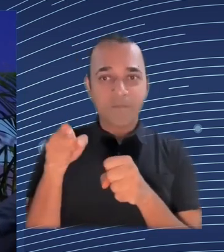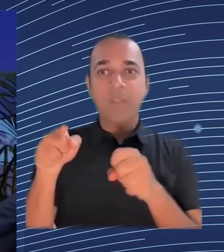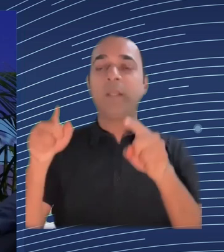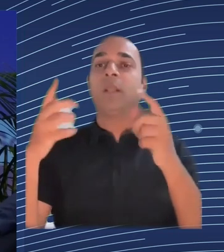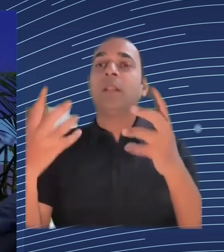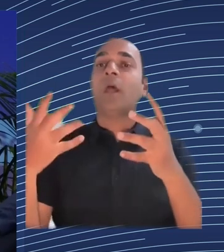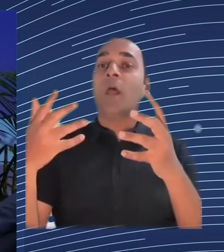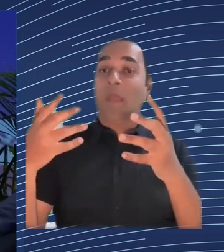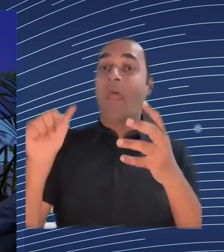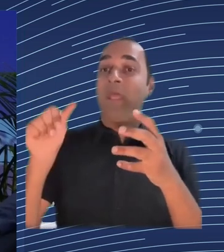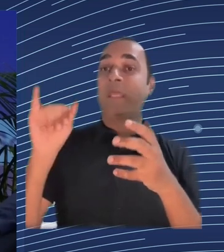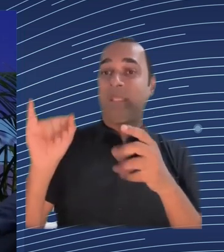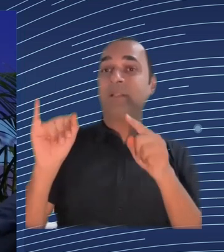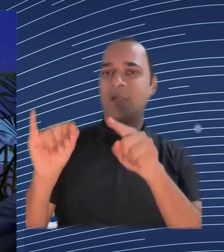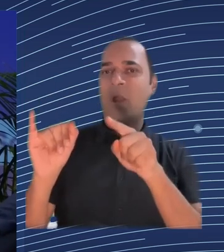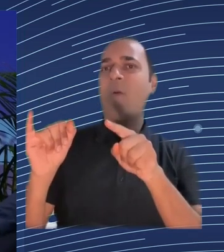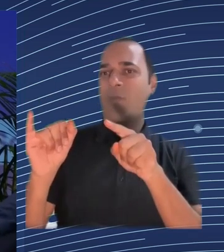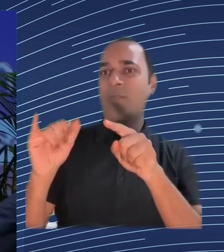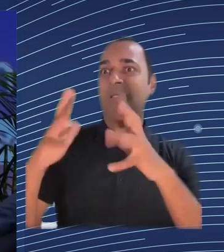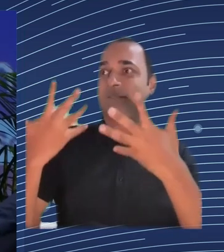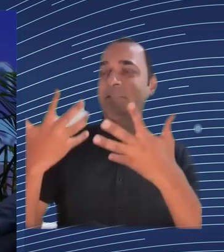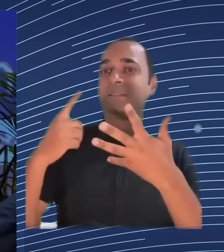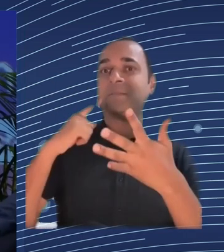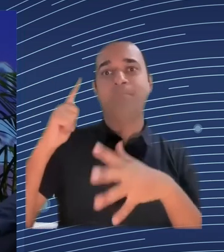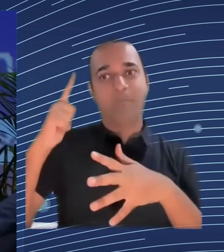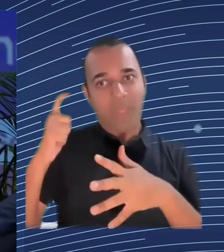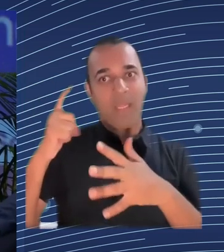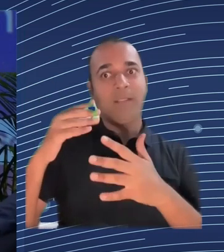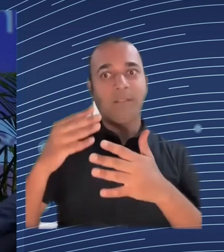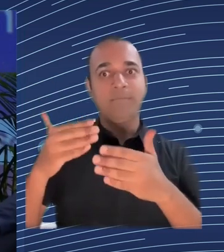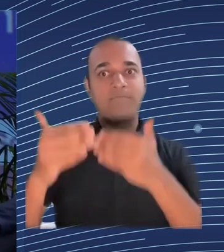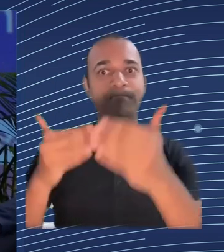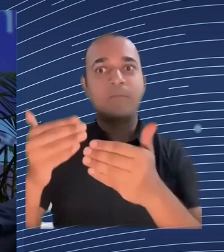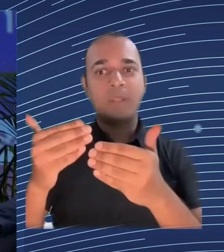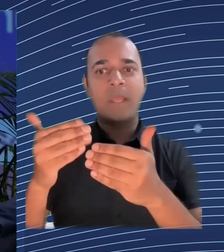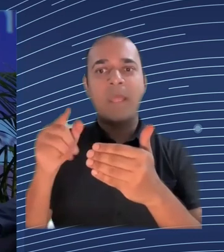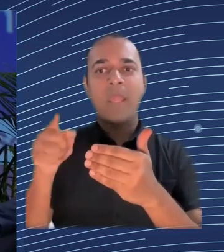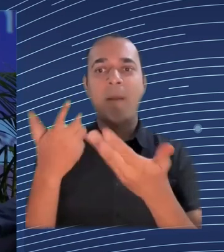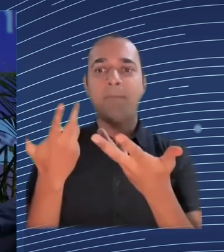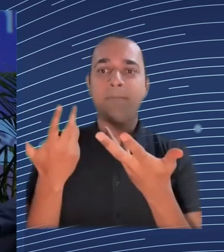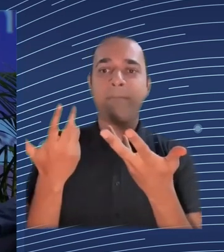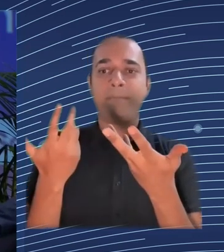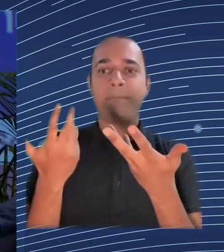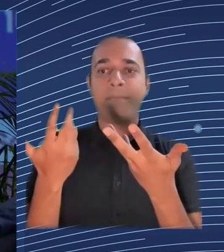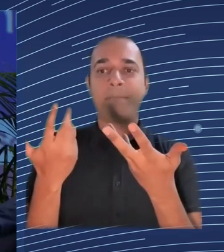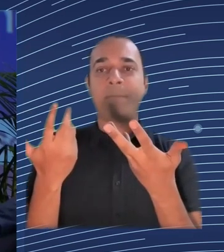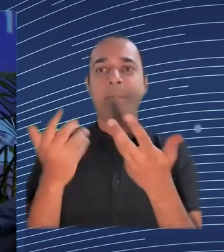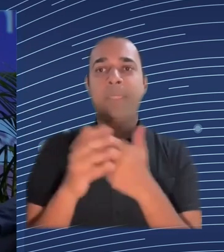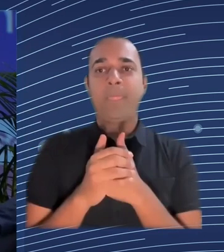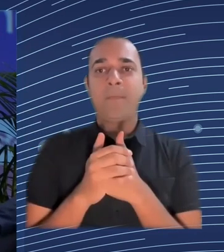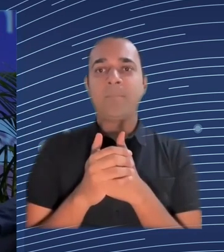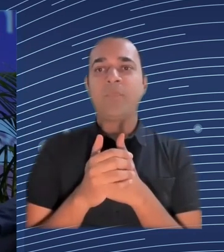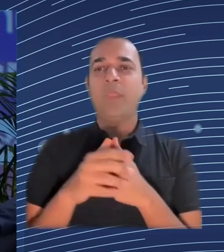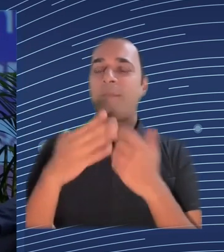here and be on this panel and to listen to all these other great speakers If you don't mind I just want to describe the political context of